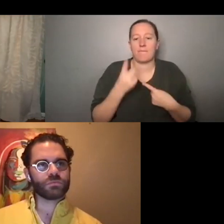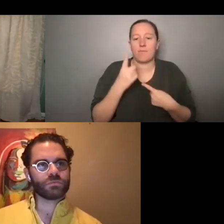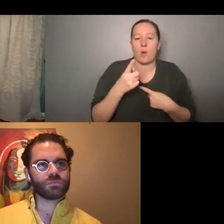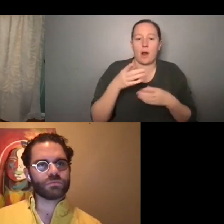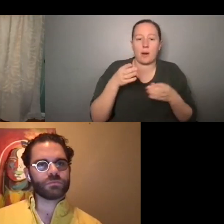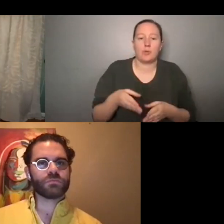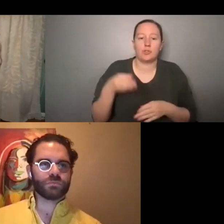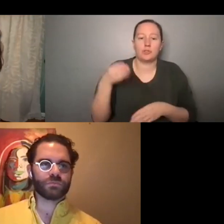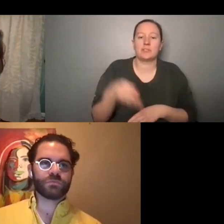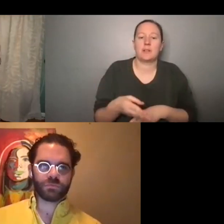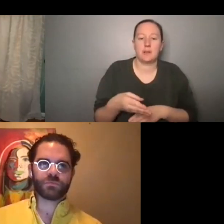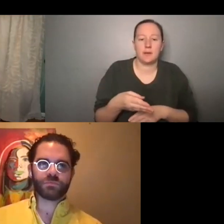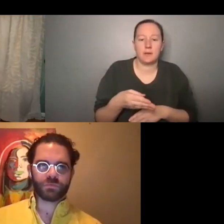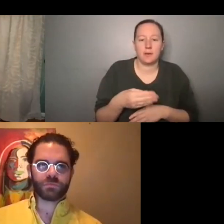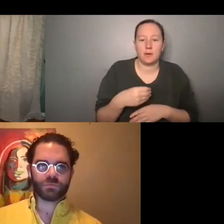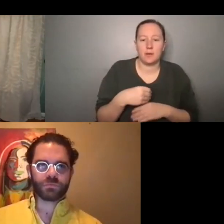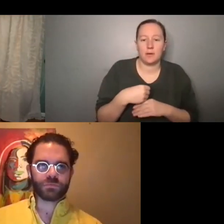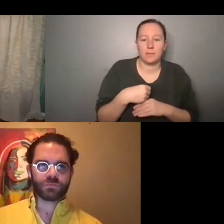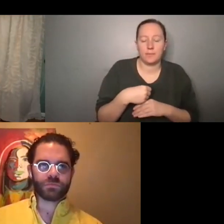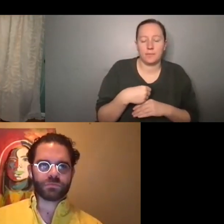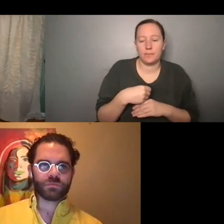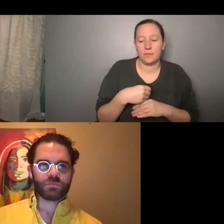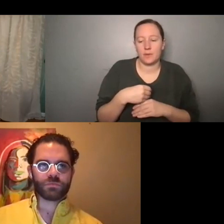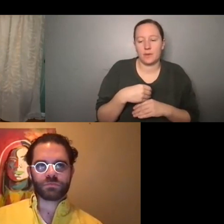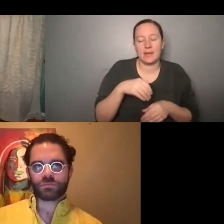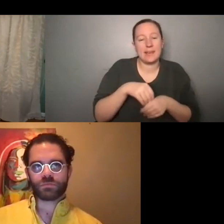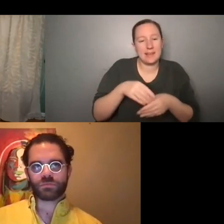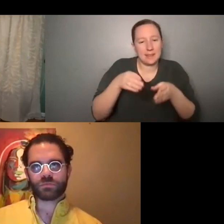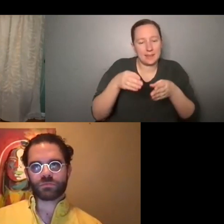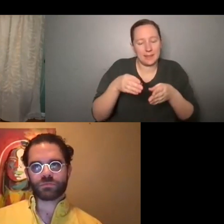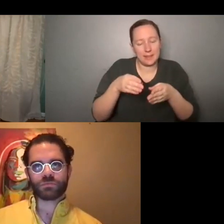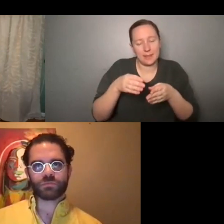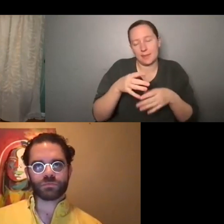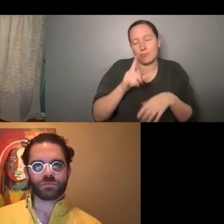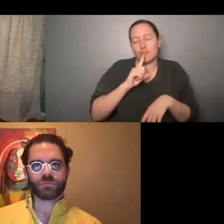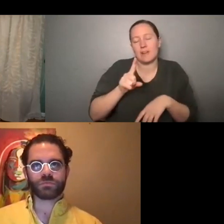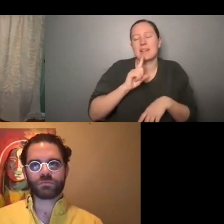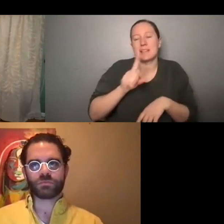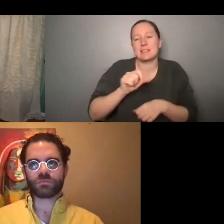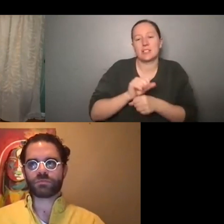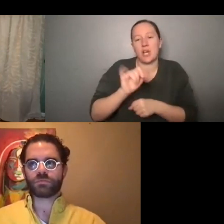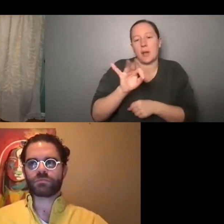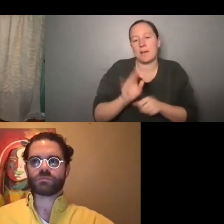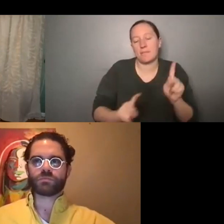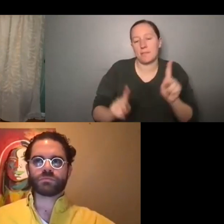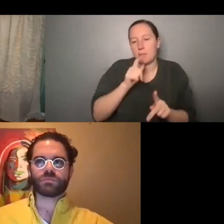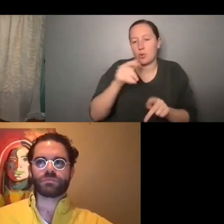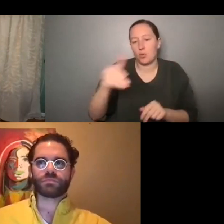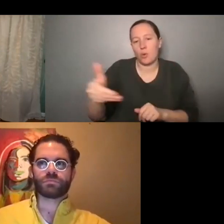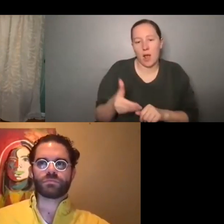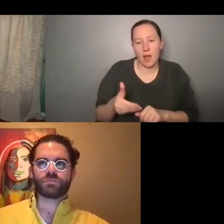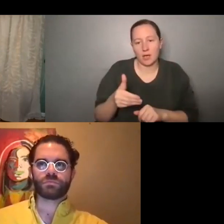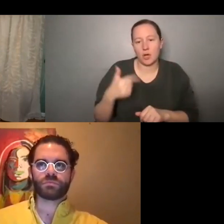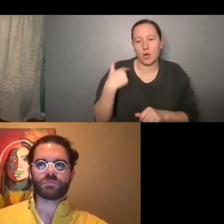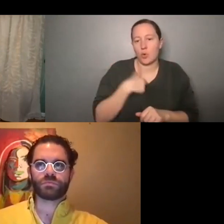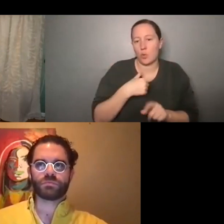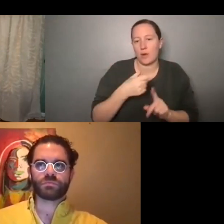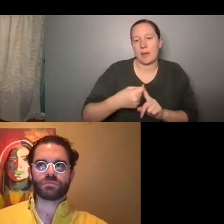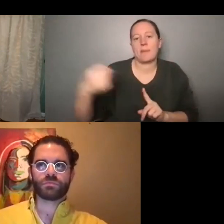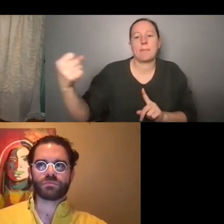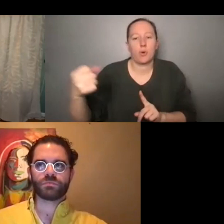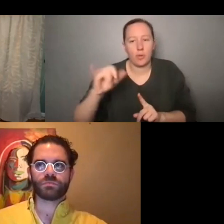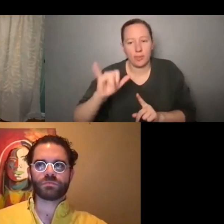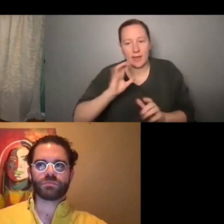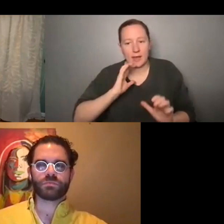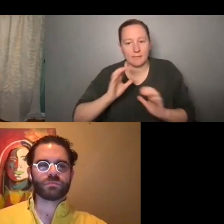the job of the people that are in hiring positions. So that's where, you know, if we can, uh, be pulled into those conversations, we definitely try to advocate